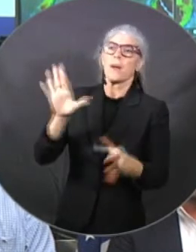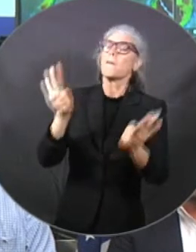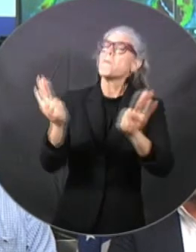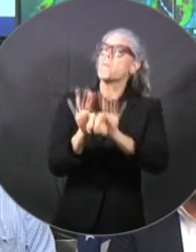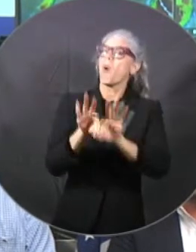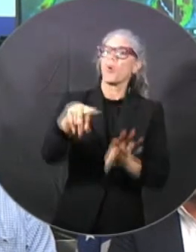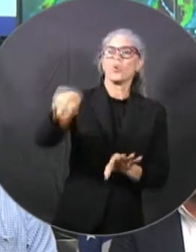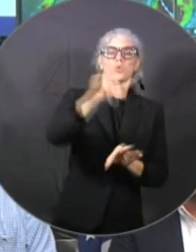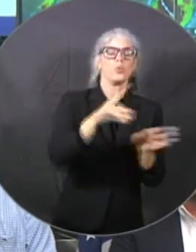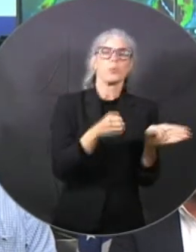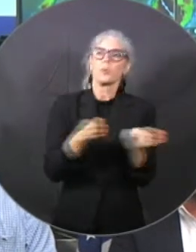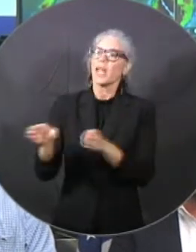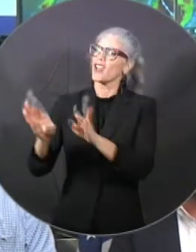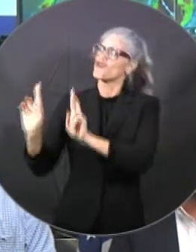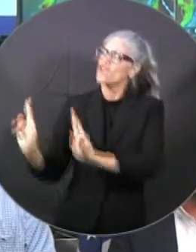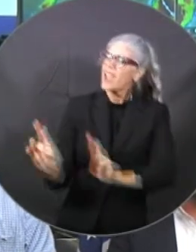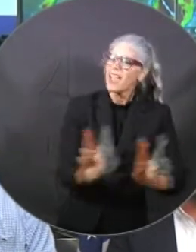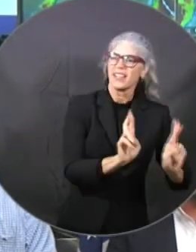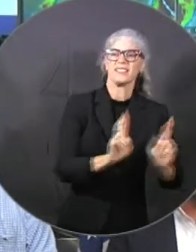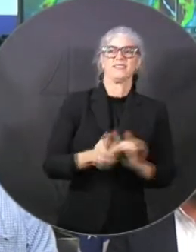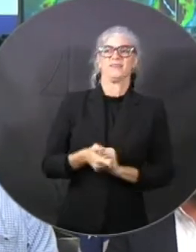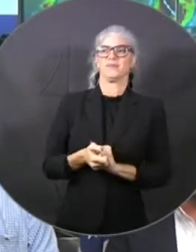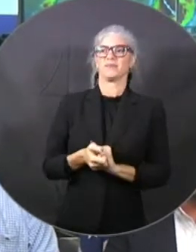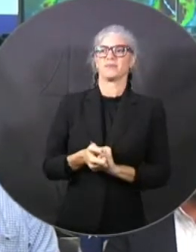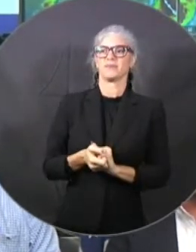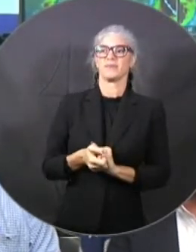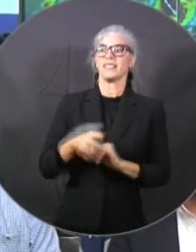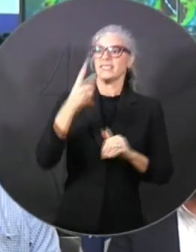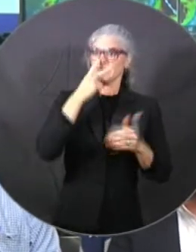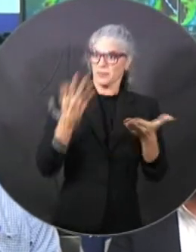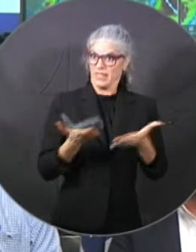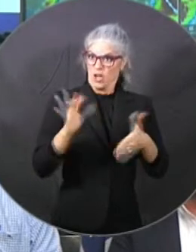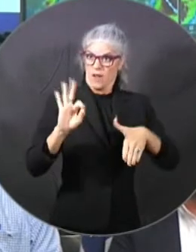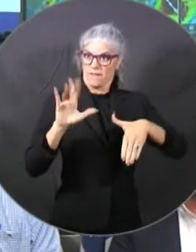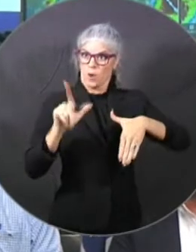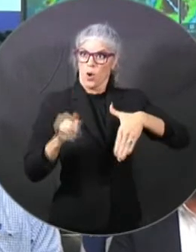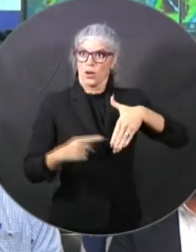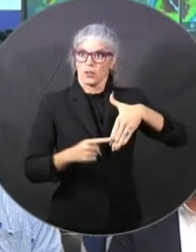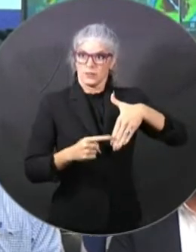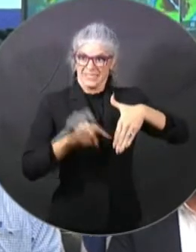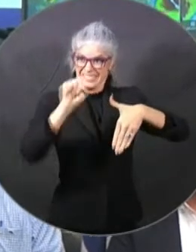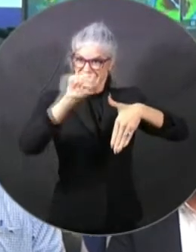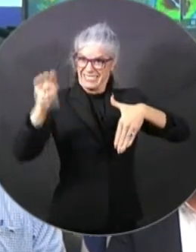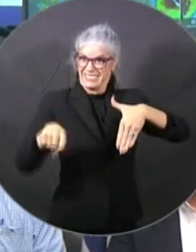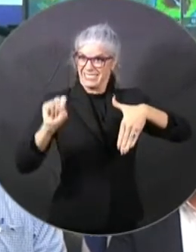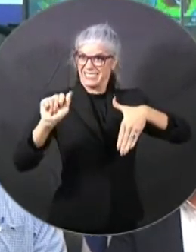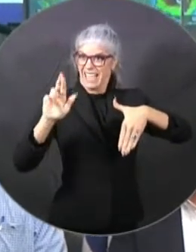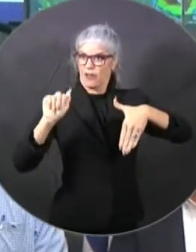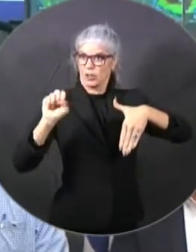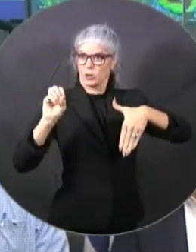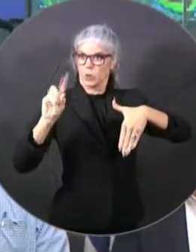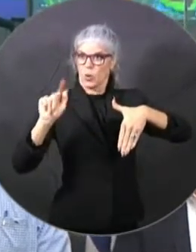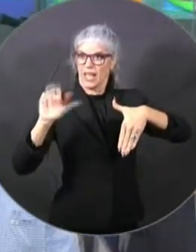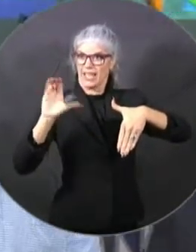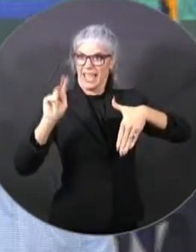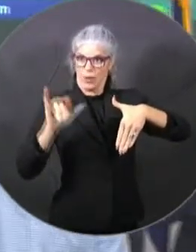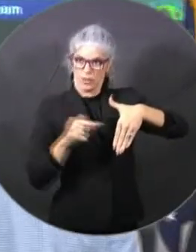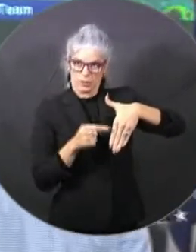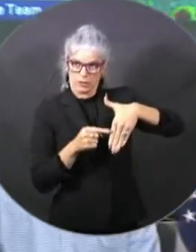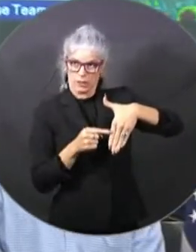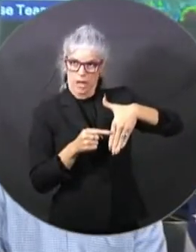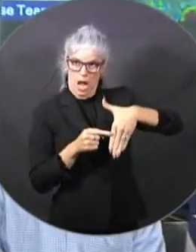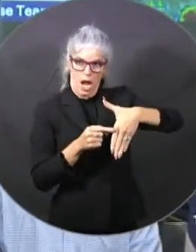has hurricane watches in effect for the Gulf coast from Sarasota County all the way up to Franklin County in